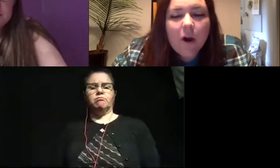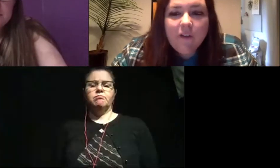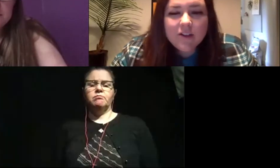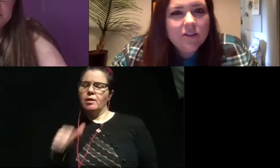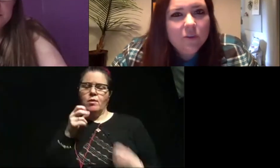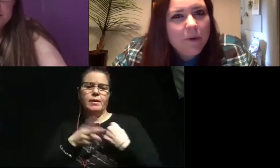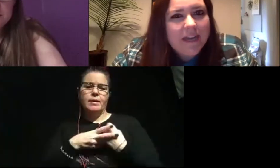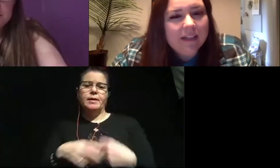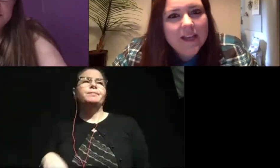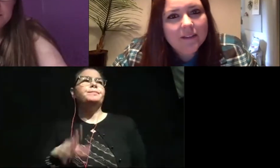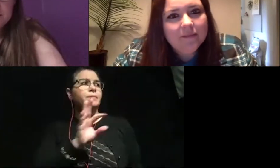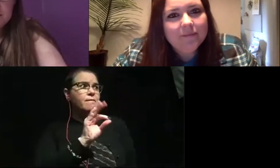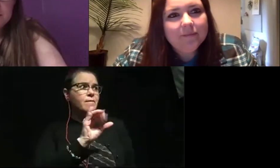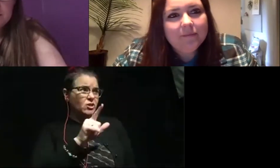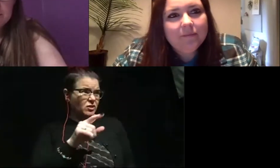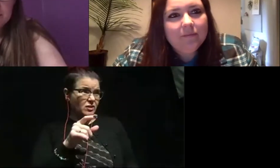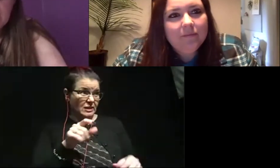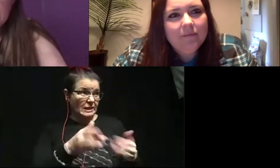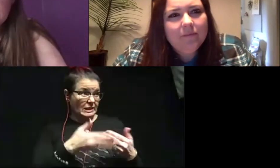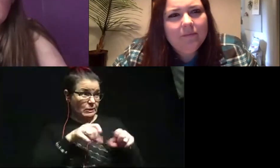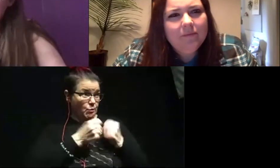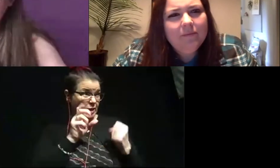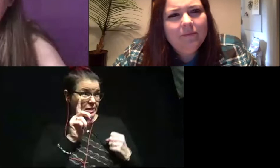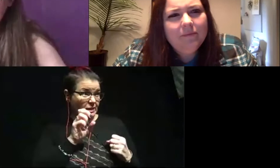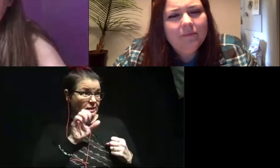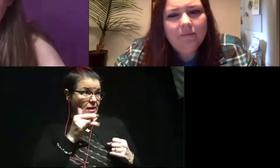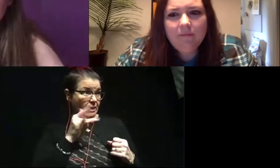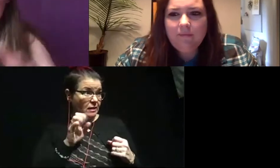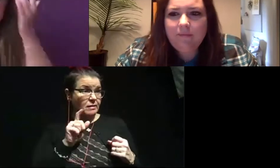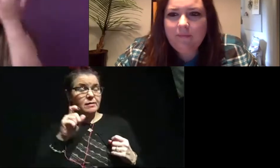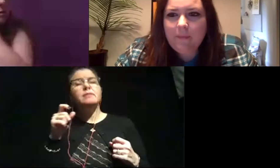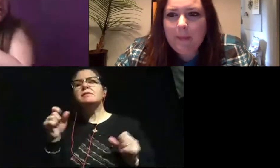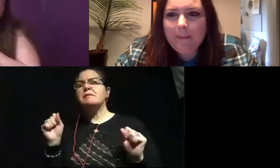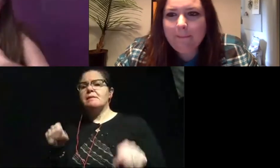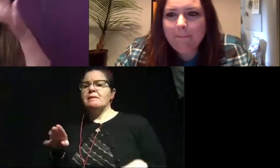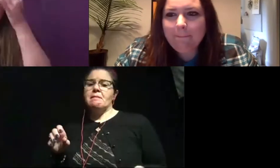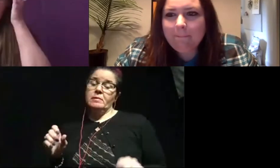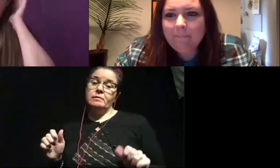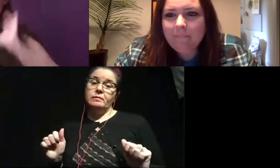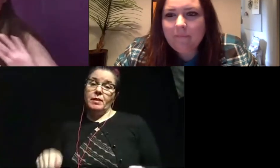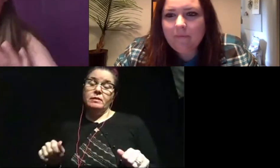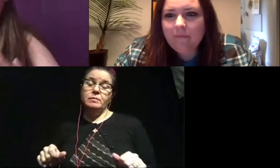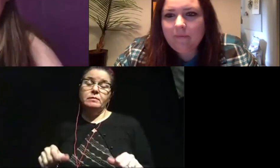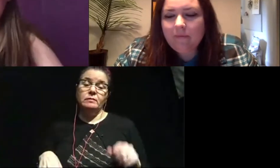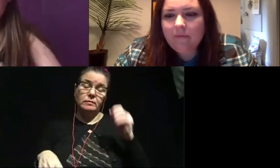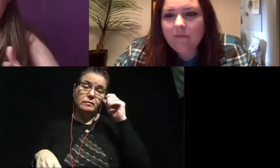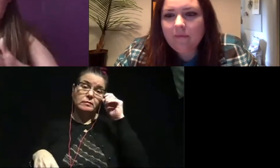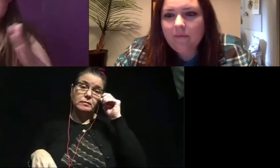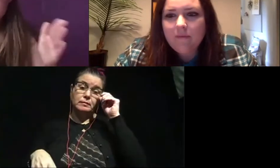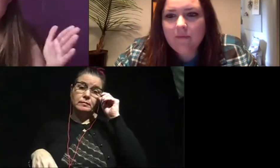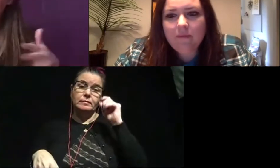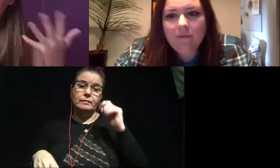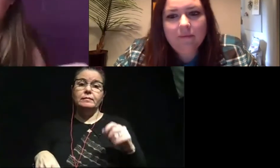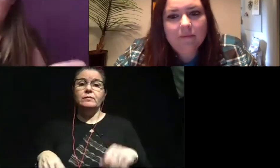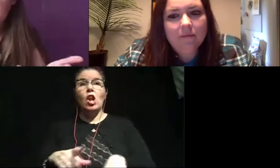Are fossils super delicate? They can be, they can absolutely be super delicate. Um, in the long